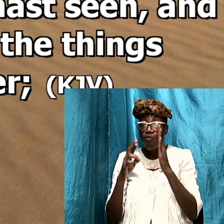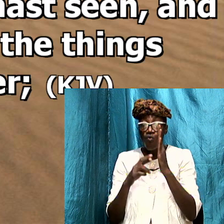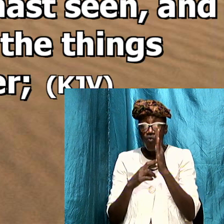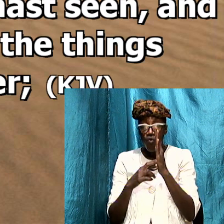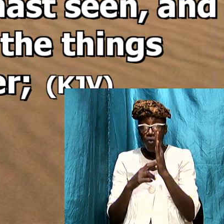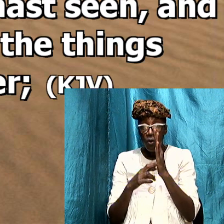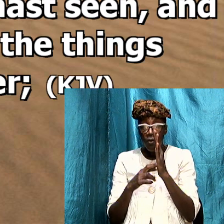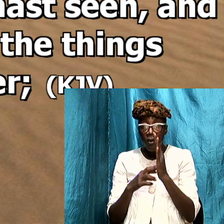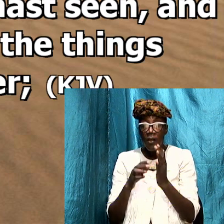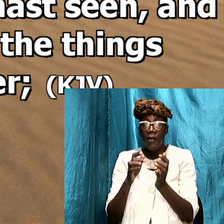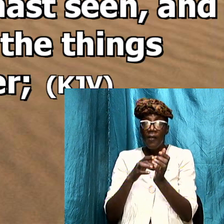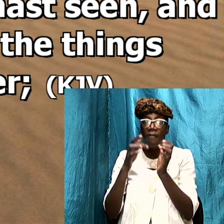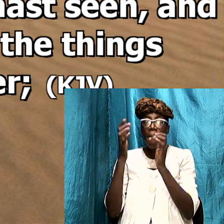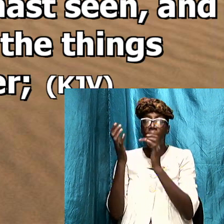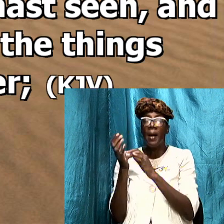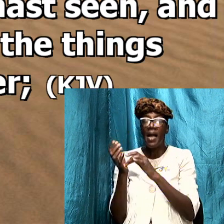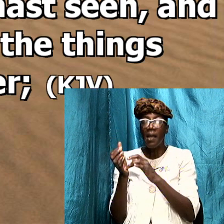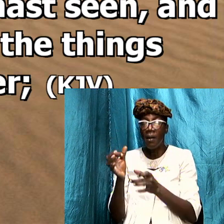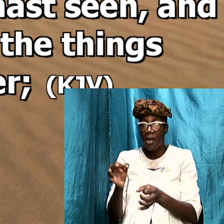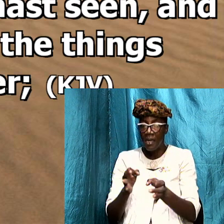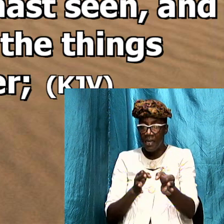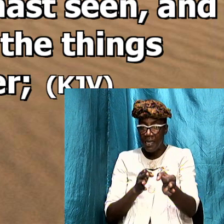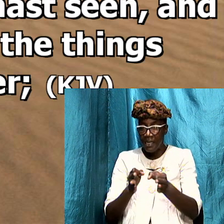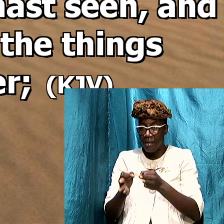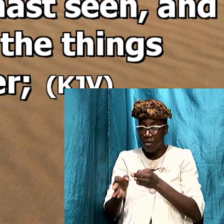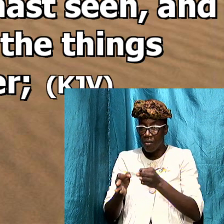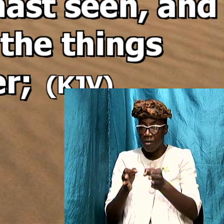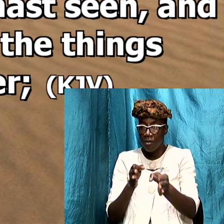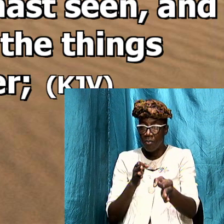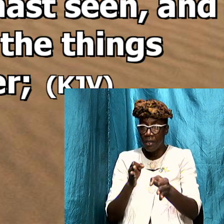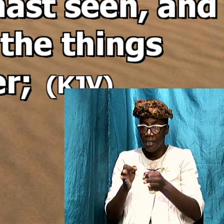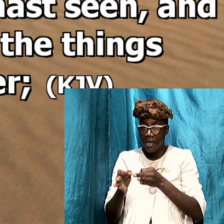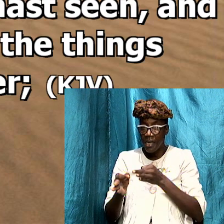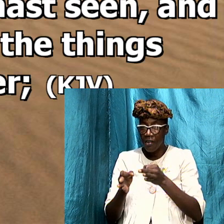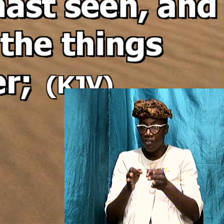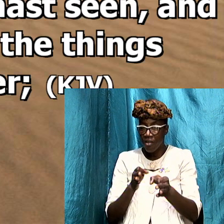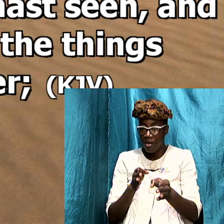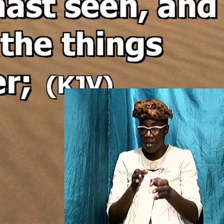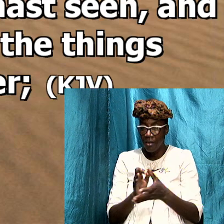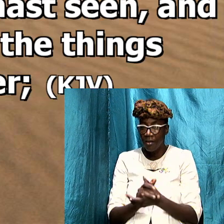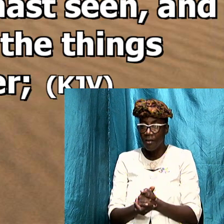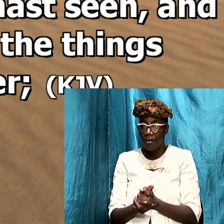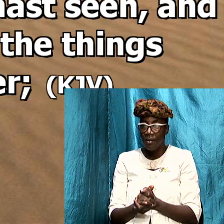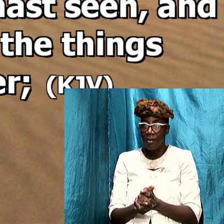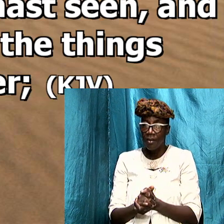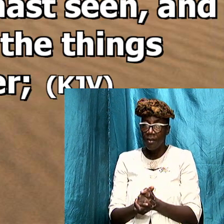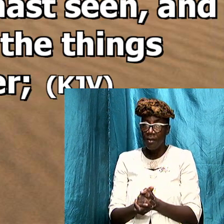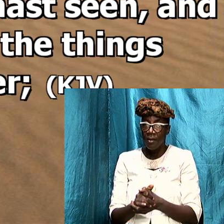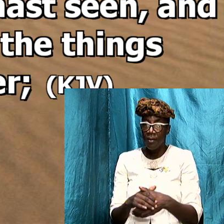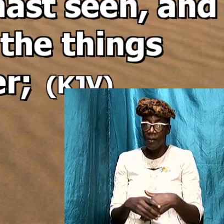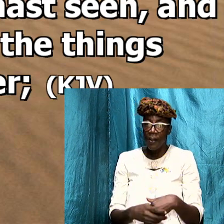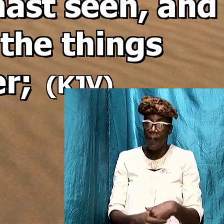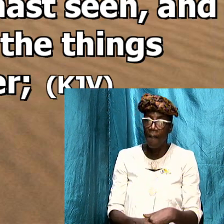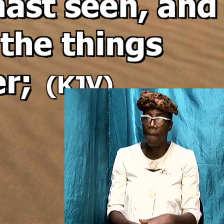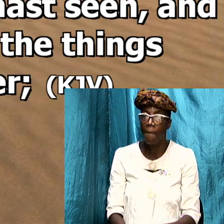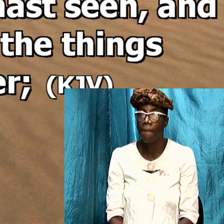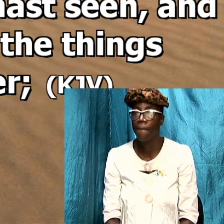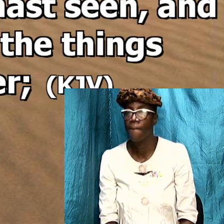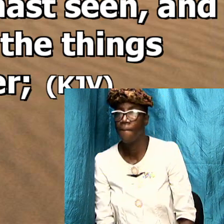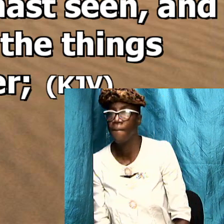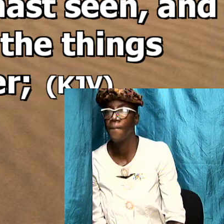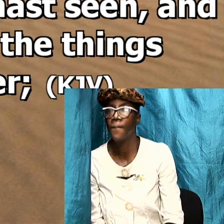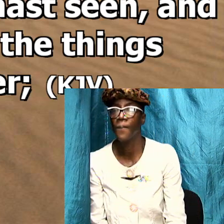biblical interpretations because we are going to need this as we go on and get into the book of